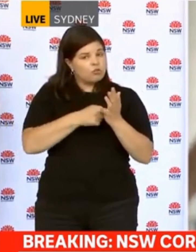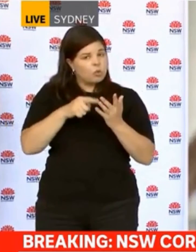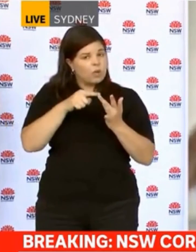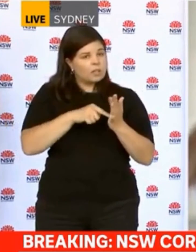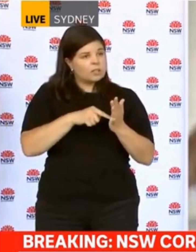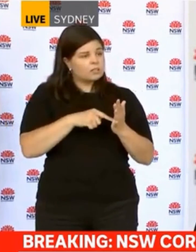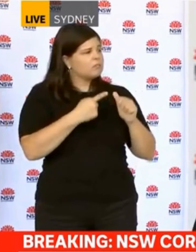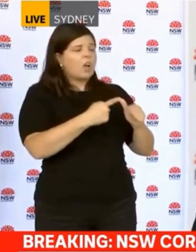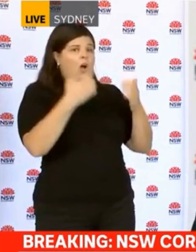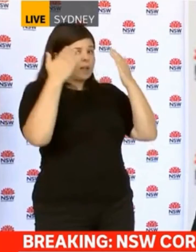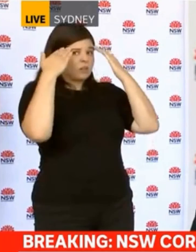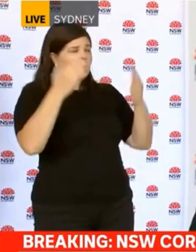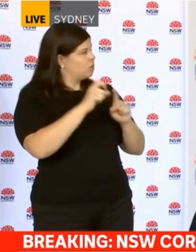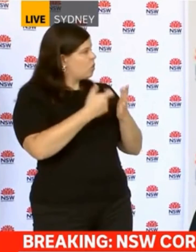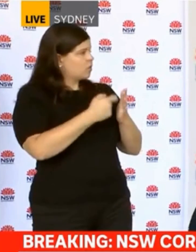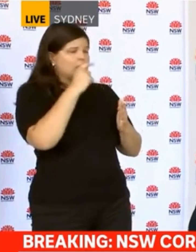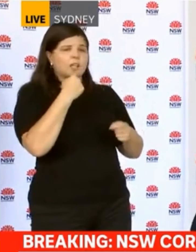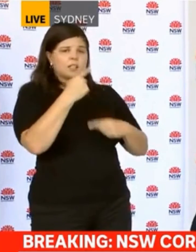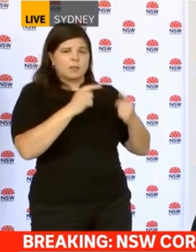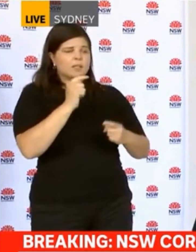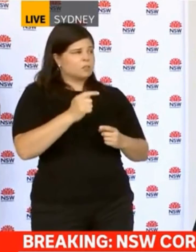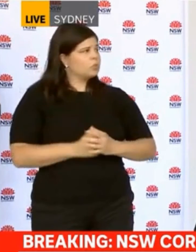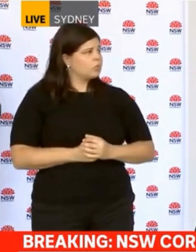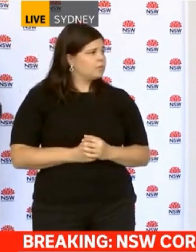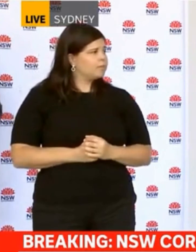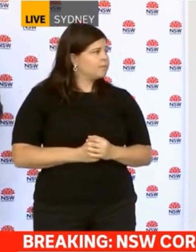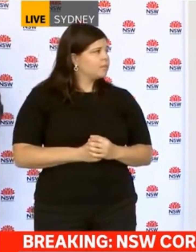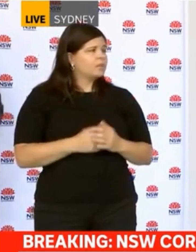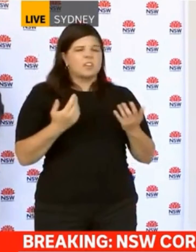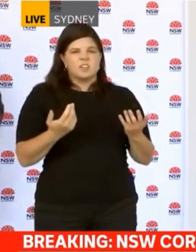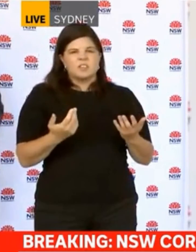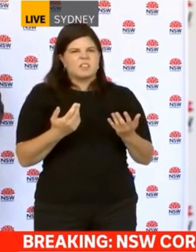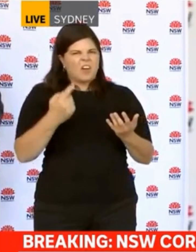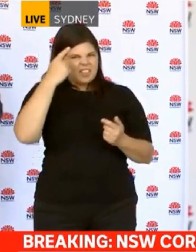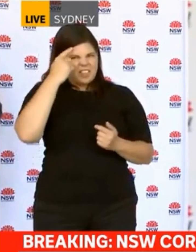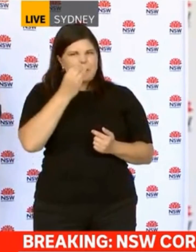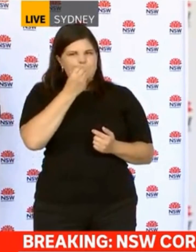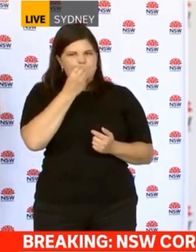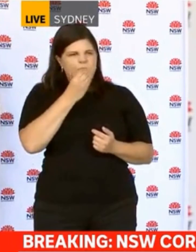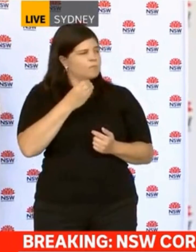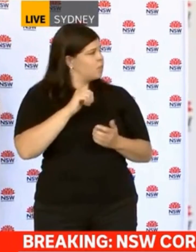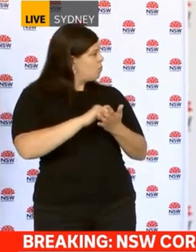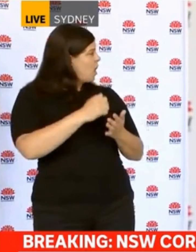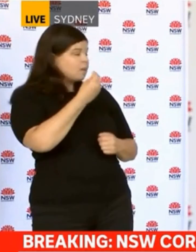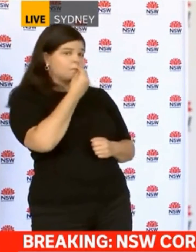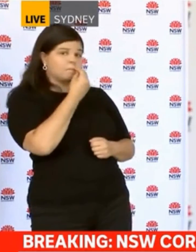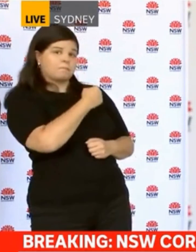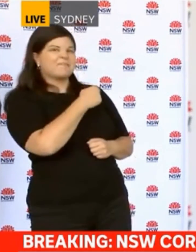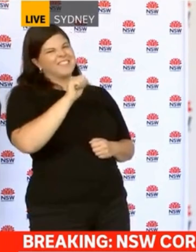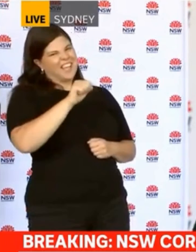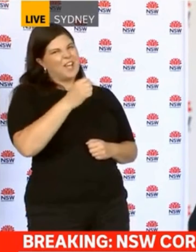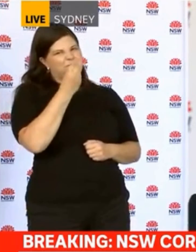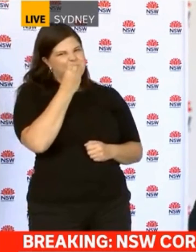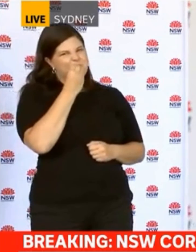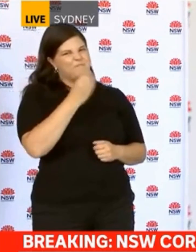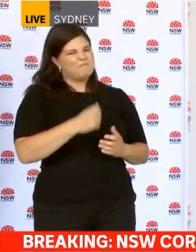McAnalty to provide information later. But can I say, I assume health's response will be, that's confidential information. Yeah. Is that your response, Dr McAnalty?